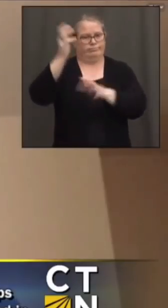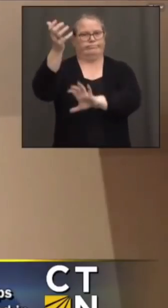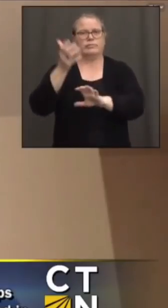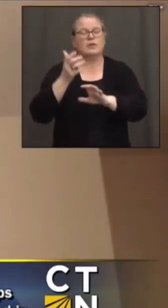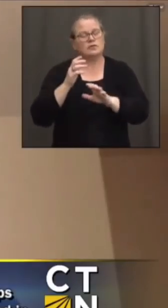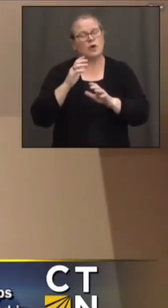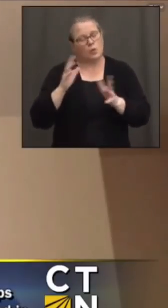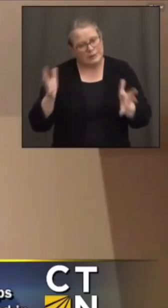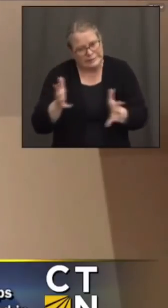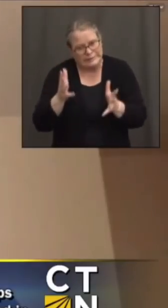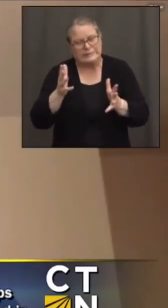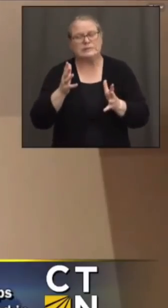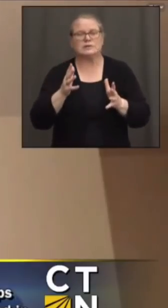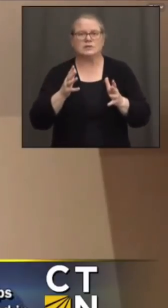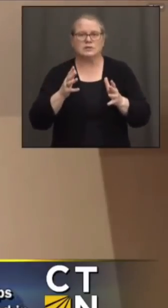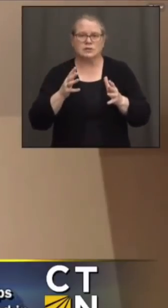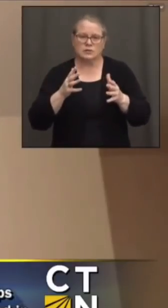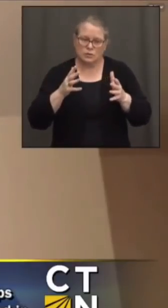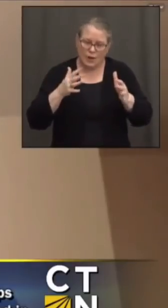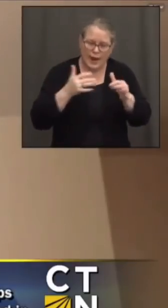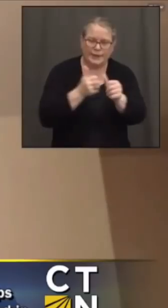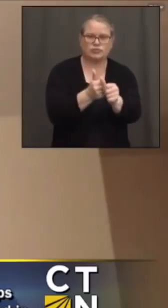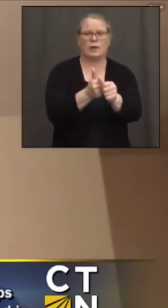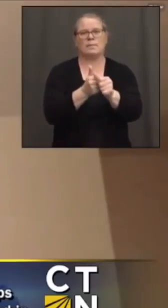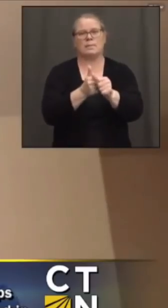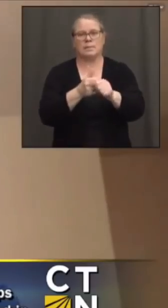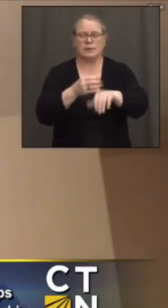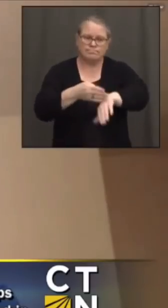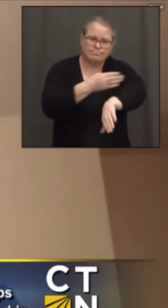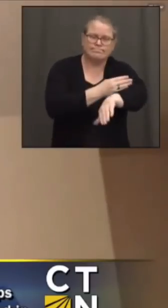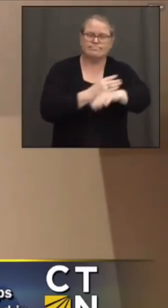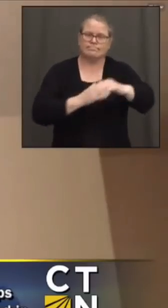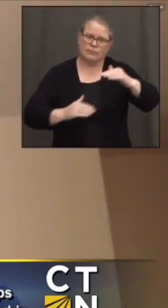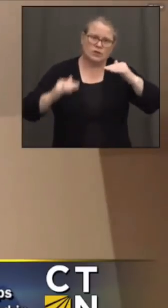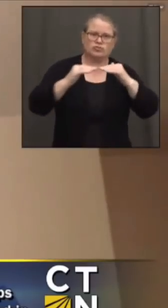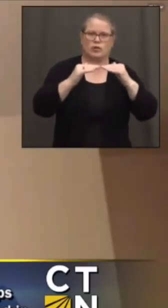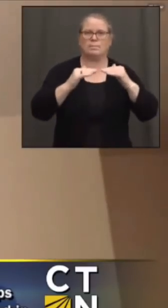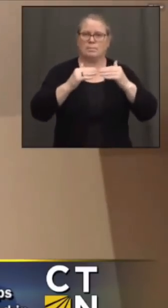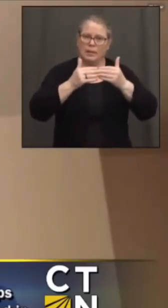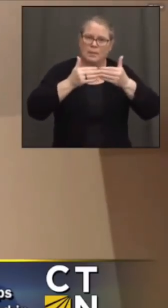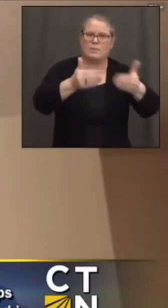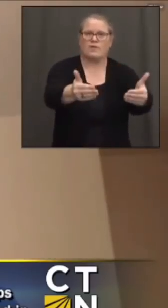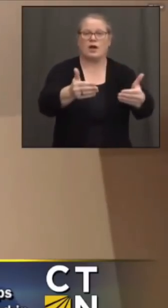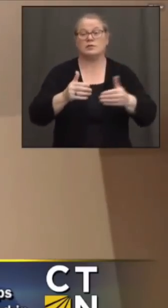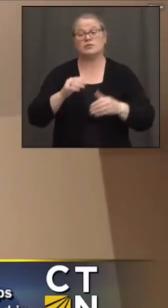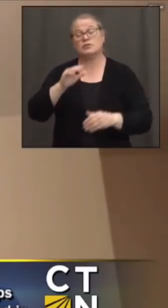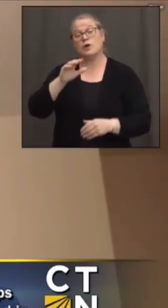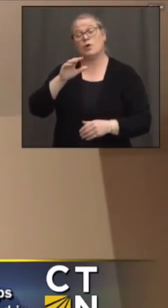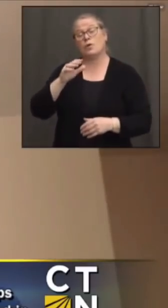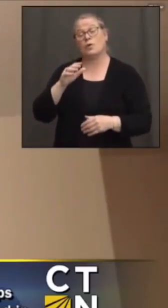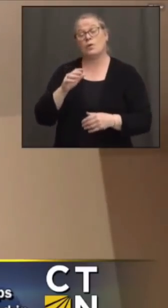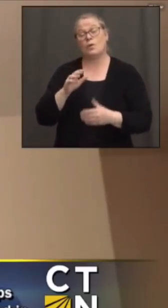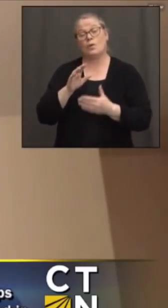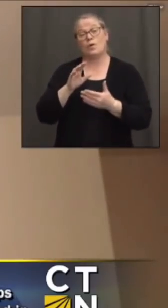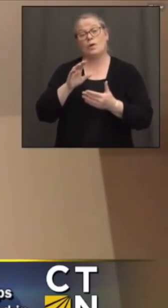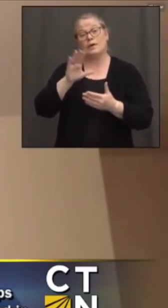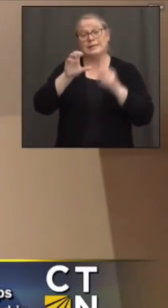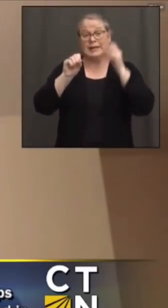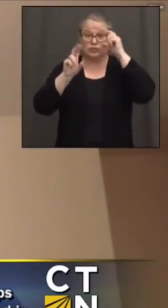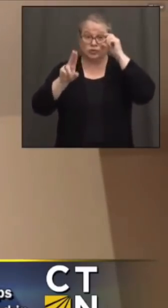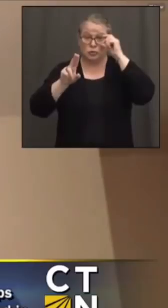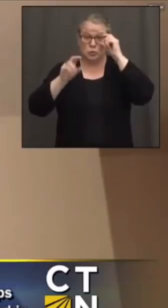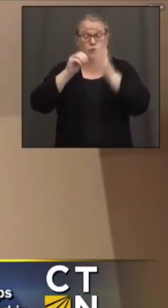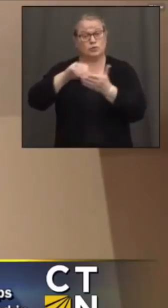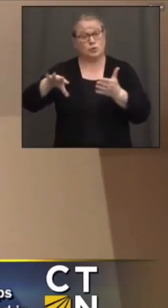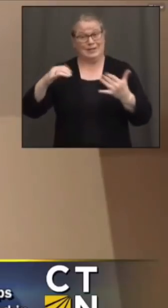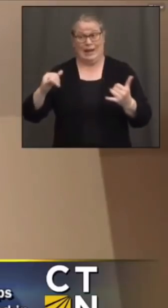if we have any CSCU students that are going to be watching this now or later, I encourage you to take advantage of this amazing